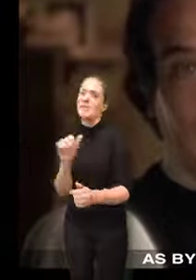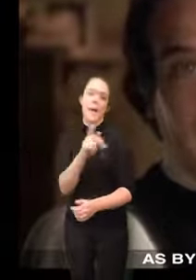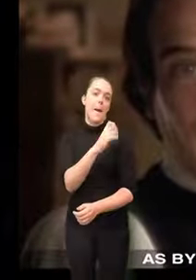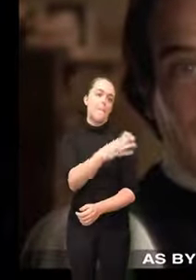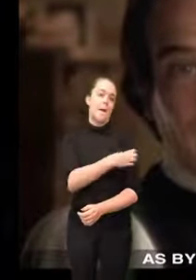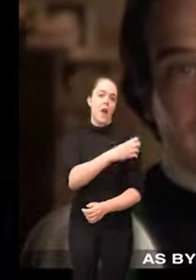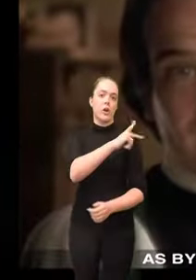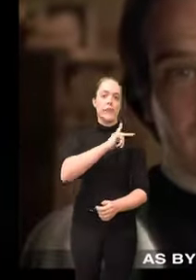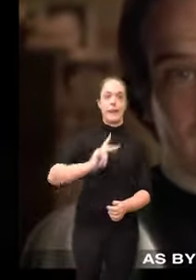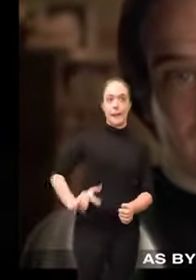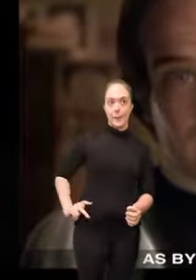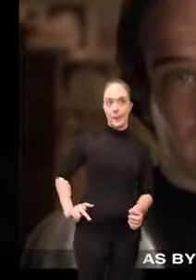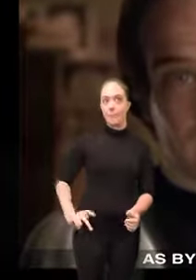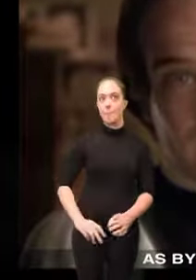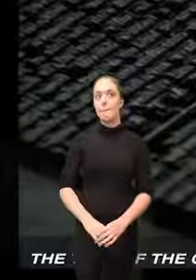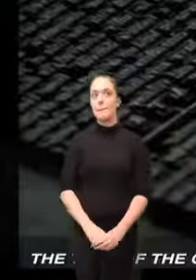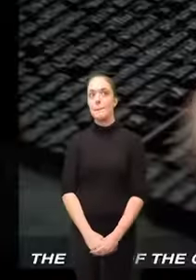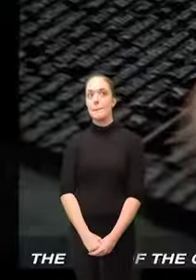as by an all-powerful prince